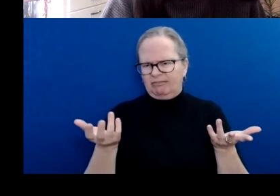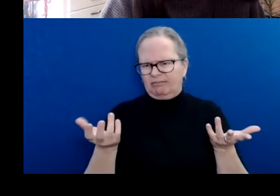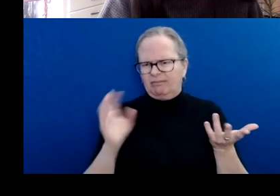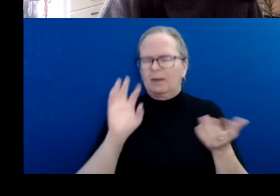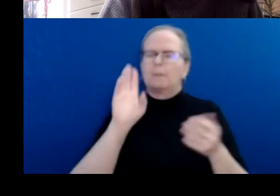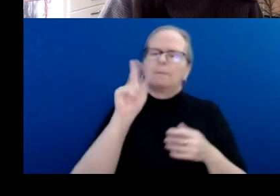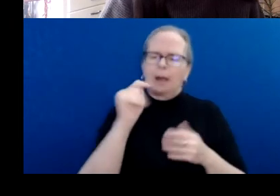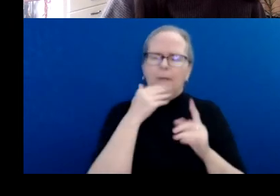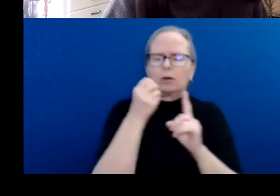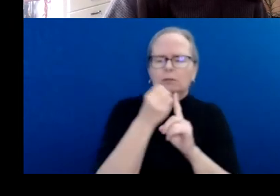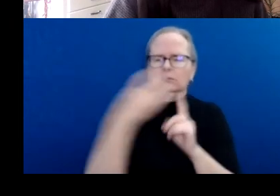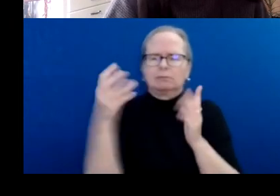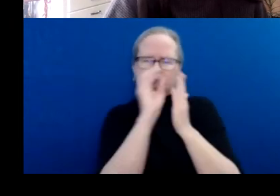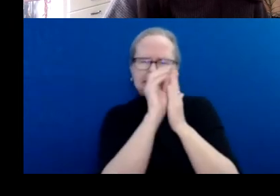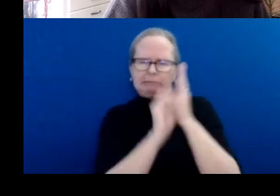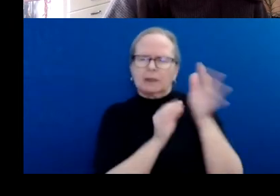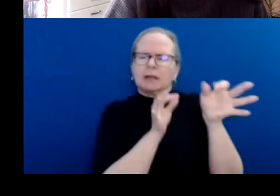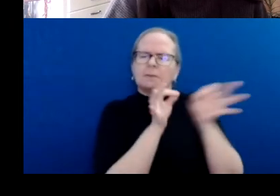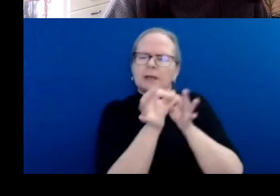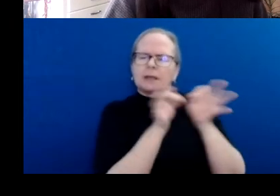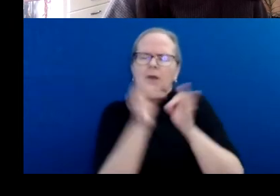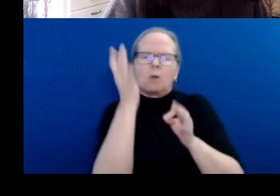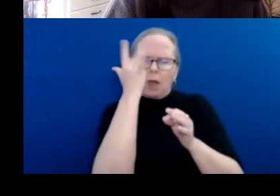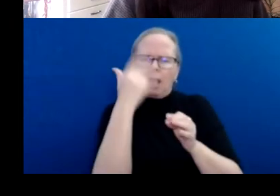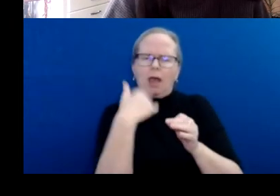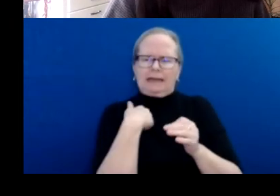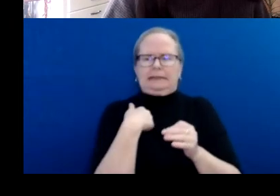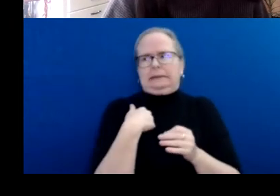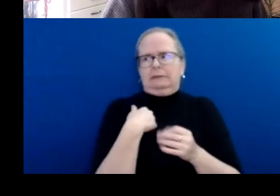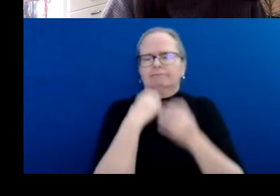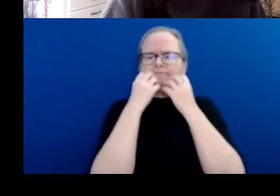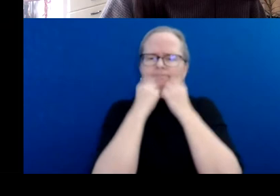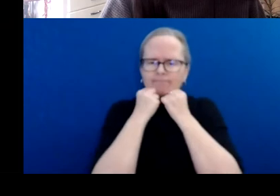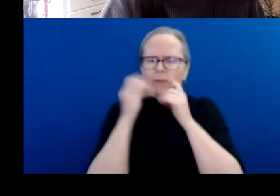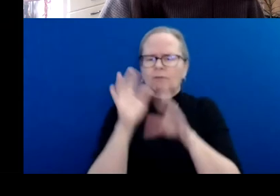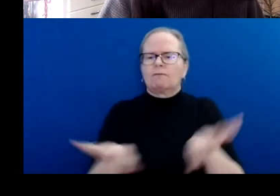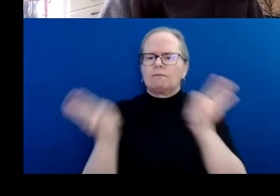really make a strong case for your proposed activities and their potential impact.